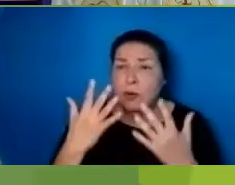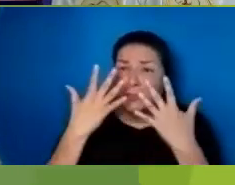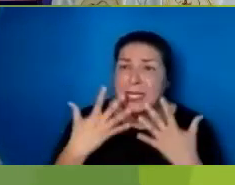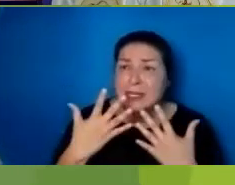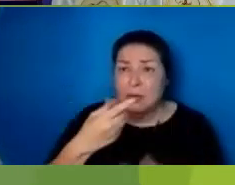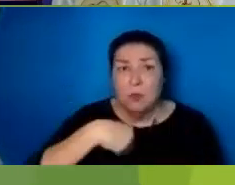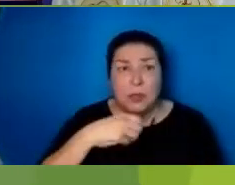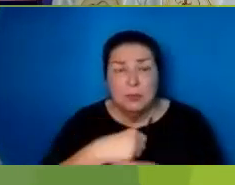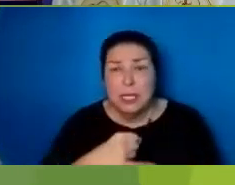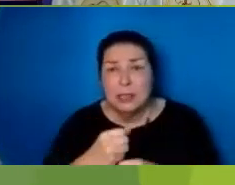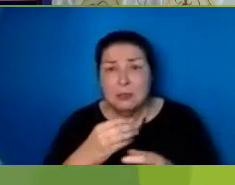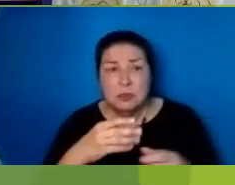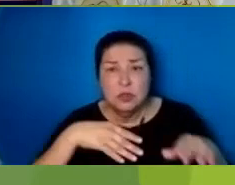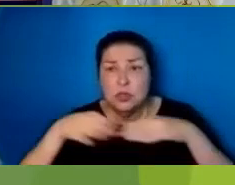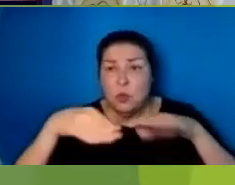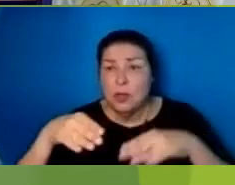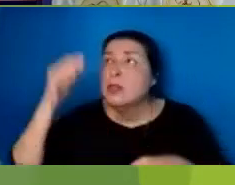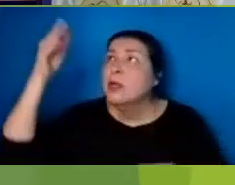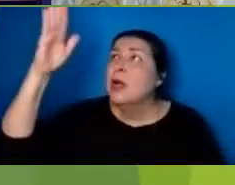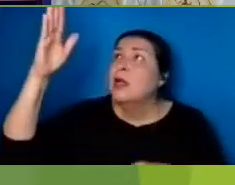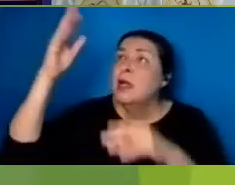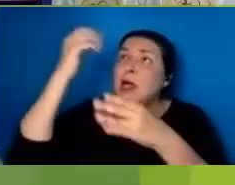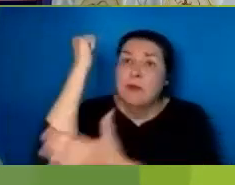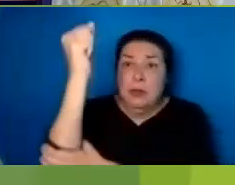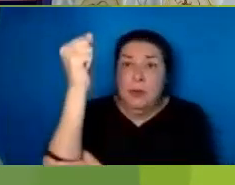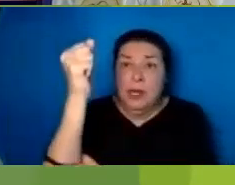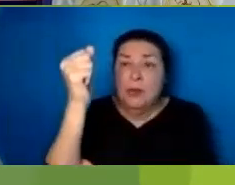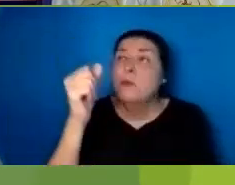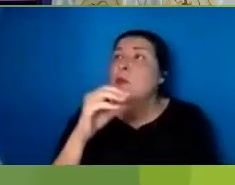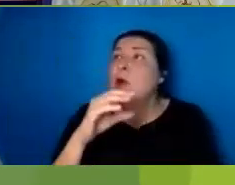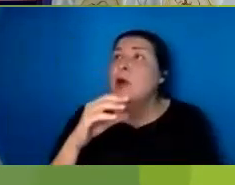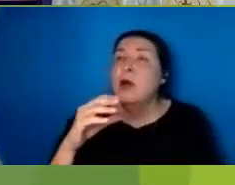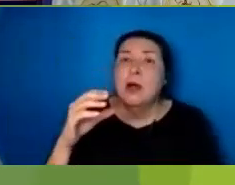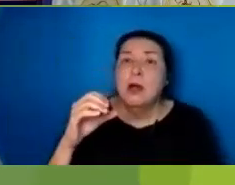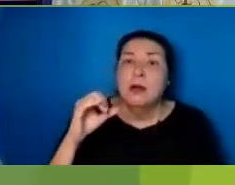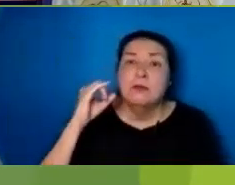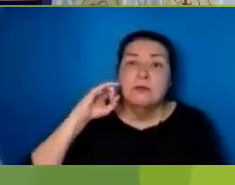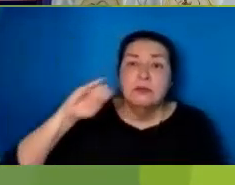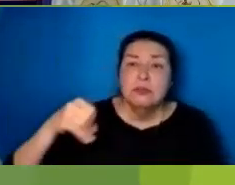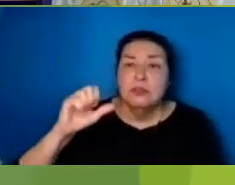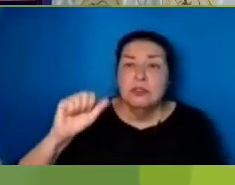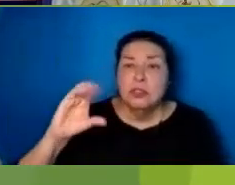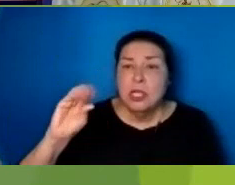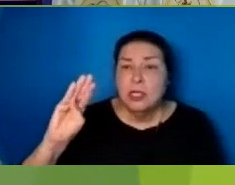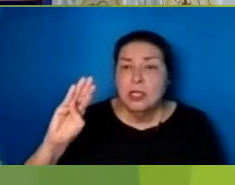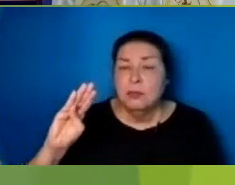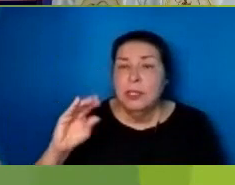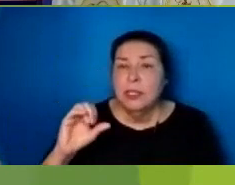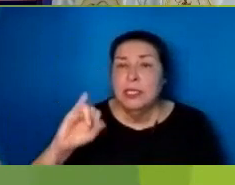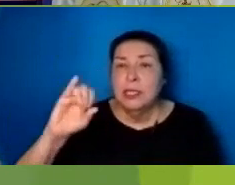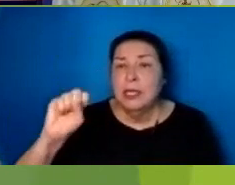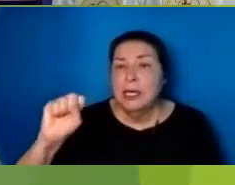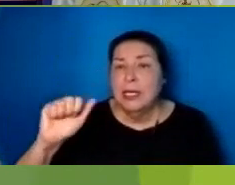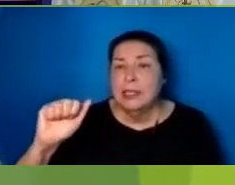The God of Abraham The God of Isaac And the God of Jacob The God of our fathers Glorified his